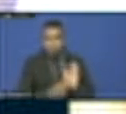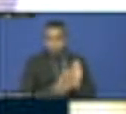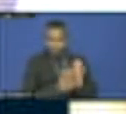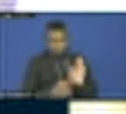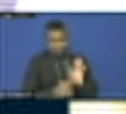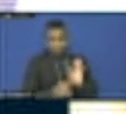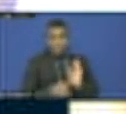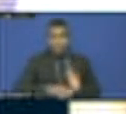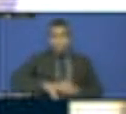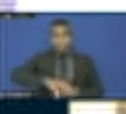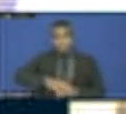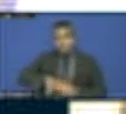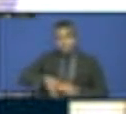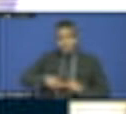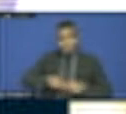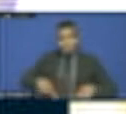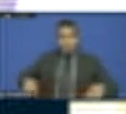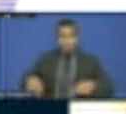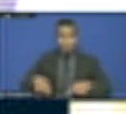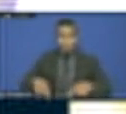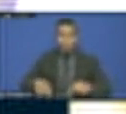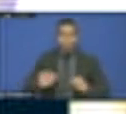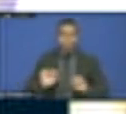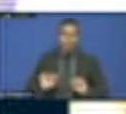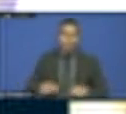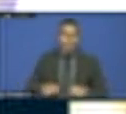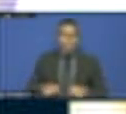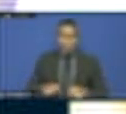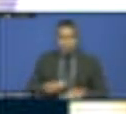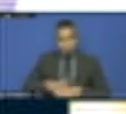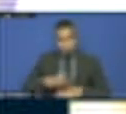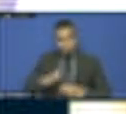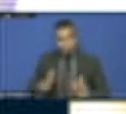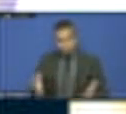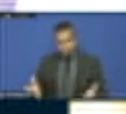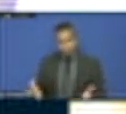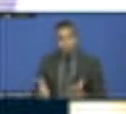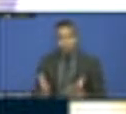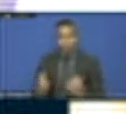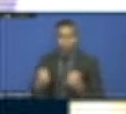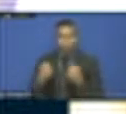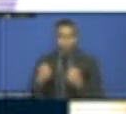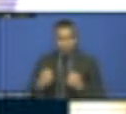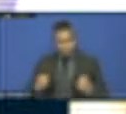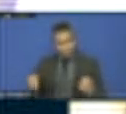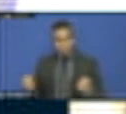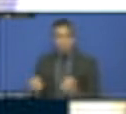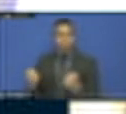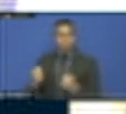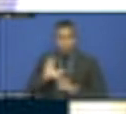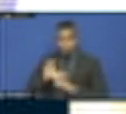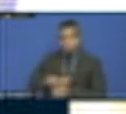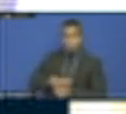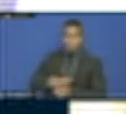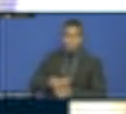but we are saying, for instance, the Minister of Labour who is in this room from Zimbabwe will work with the local authorities, will work